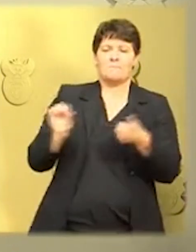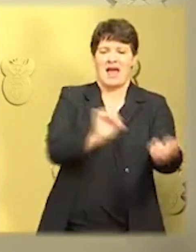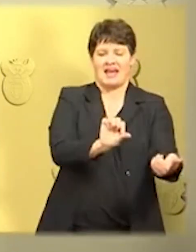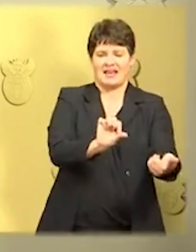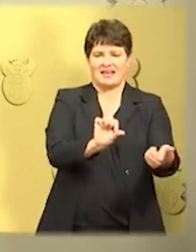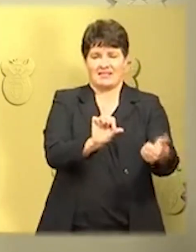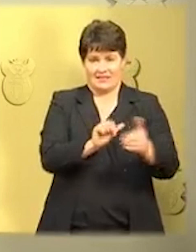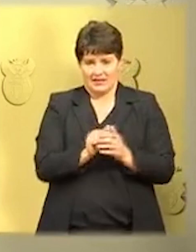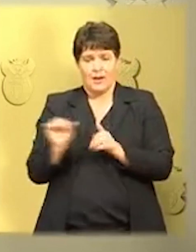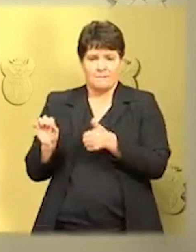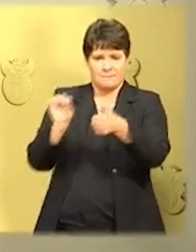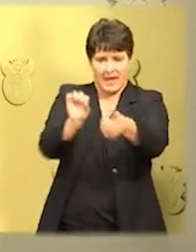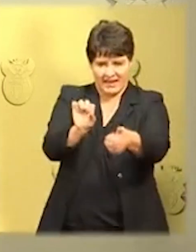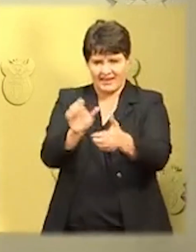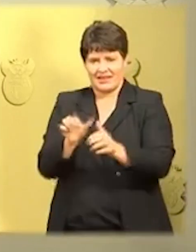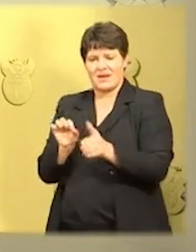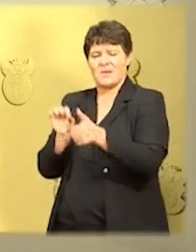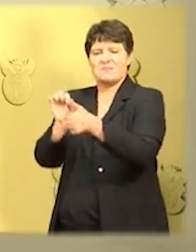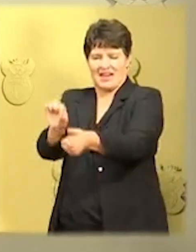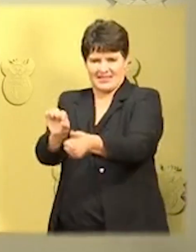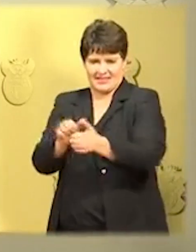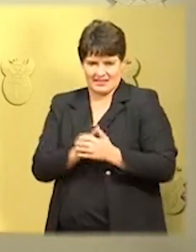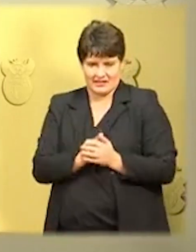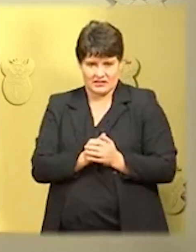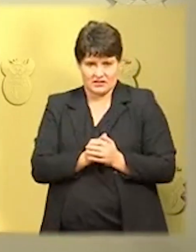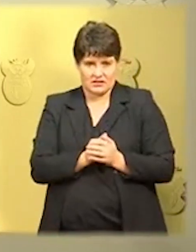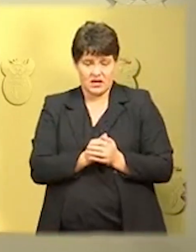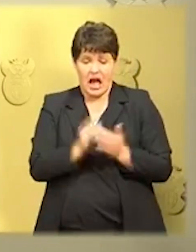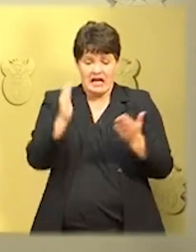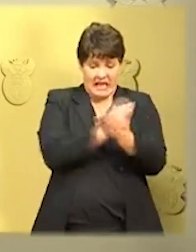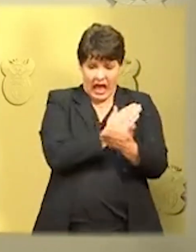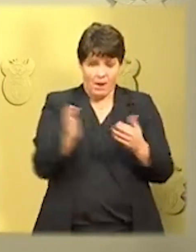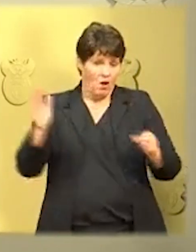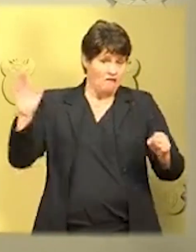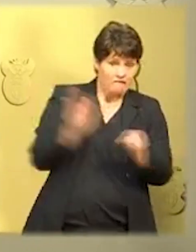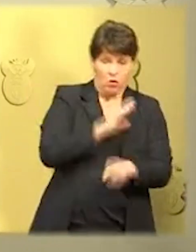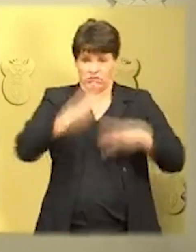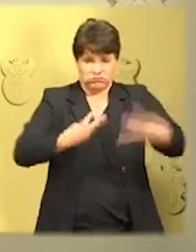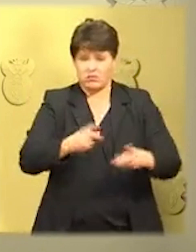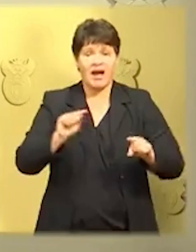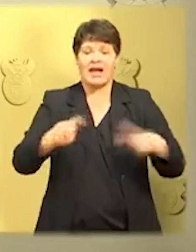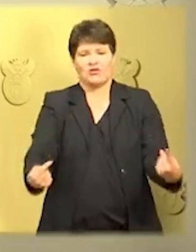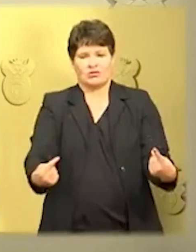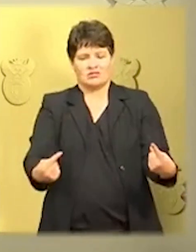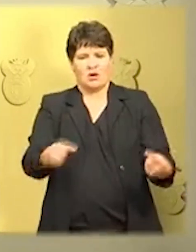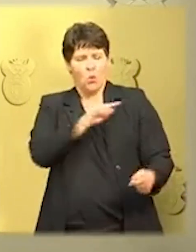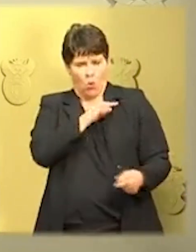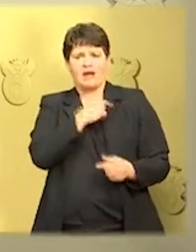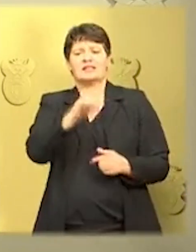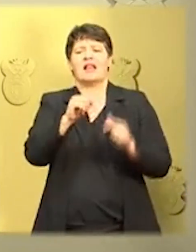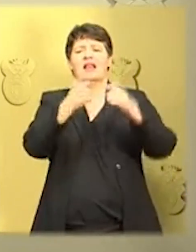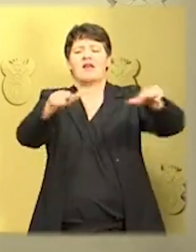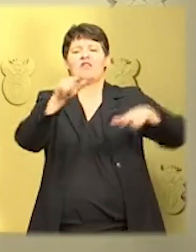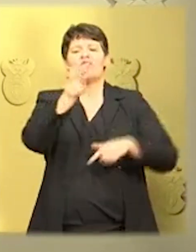cases, a sector will not be able to return to full production during level 4 while the risk